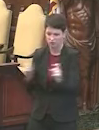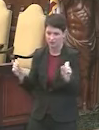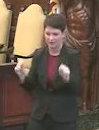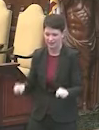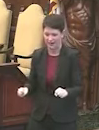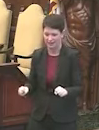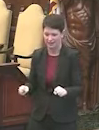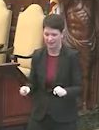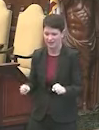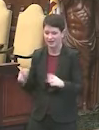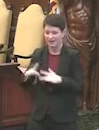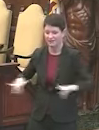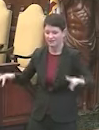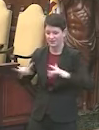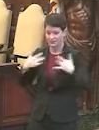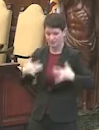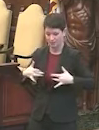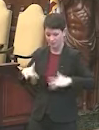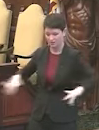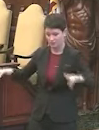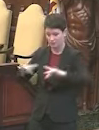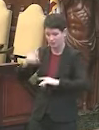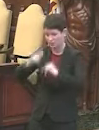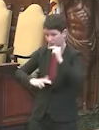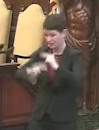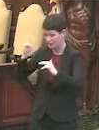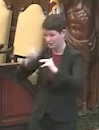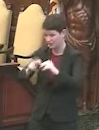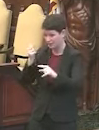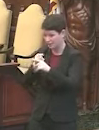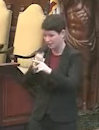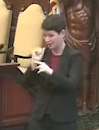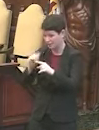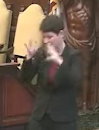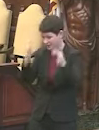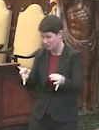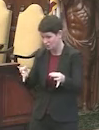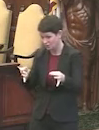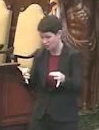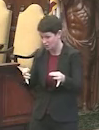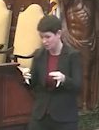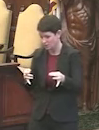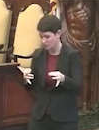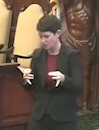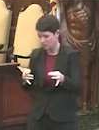is the amount of physical space or what building they're based in part of that consideration at all?